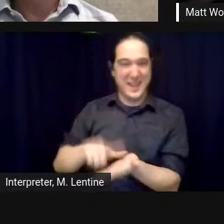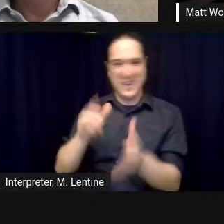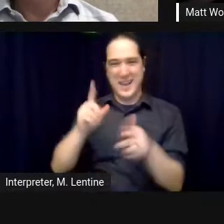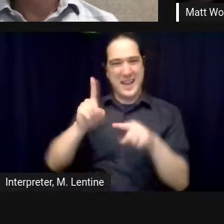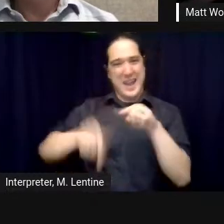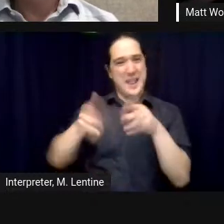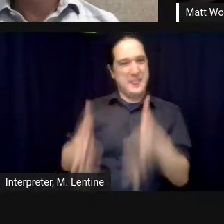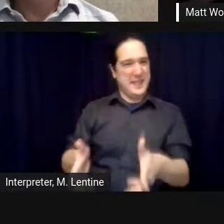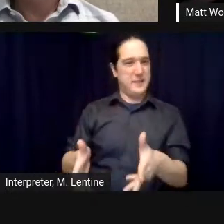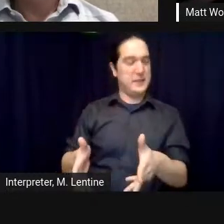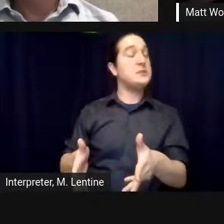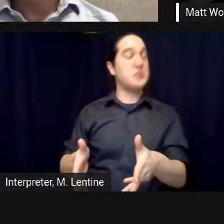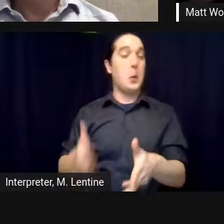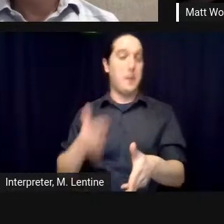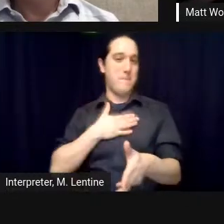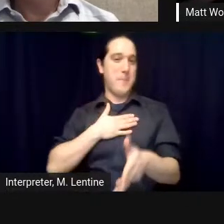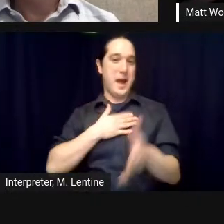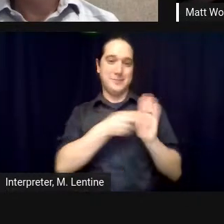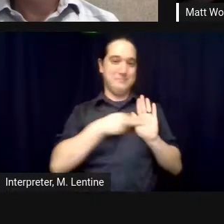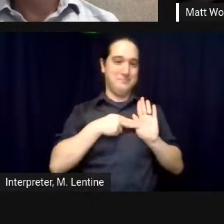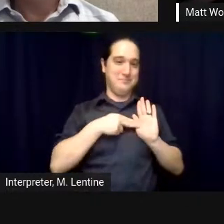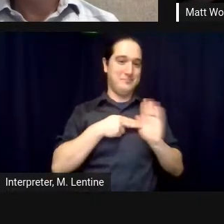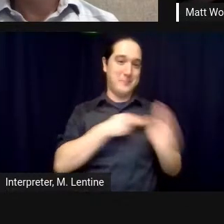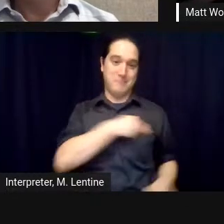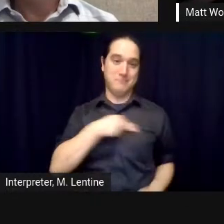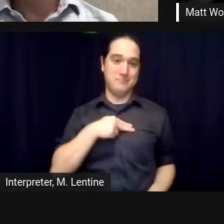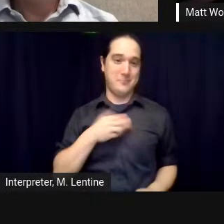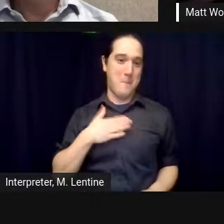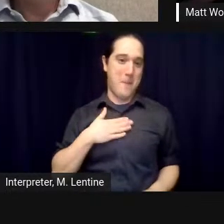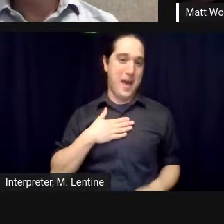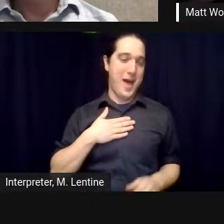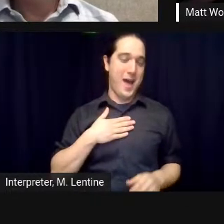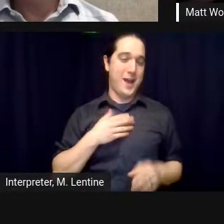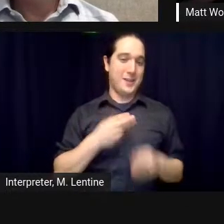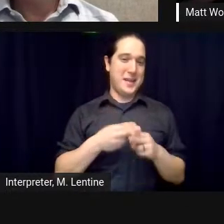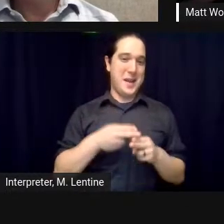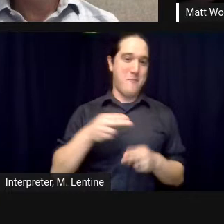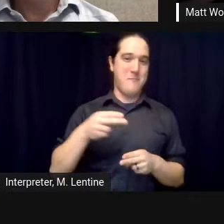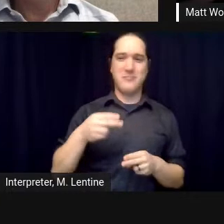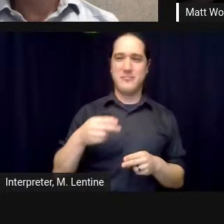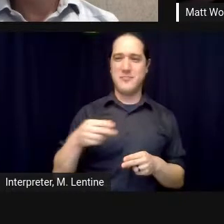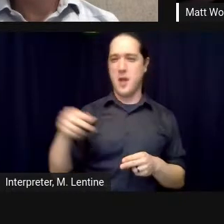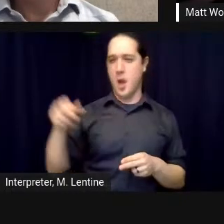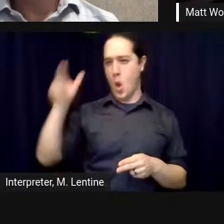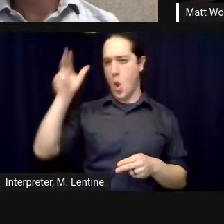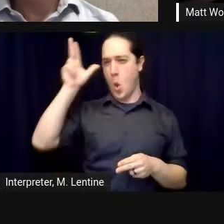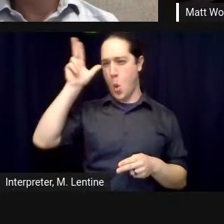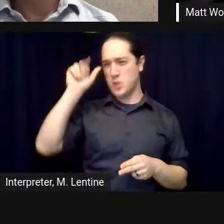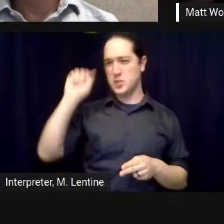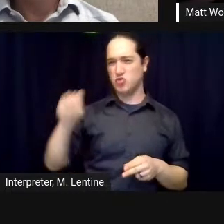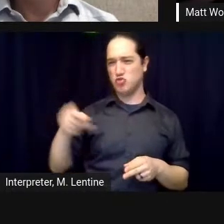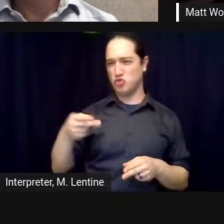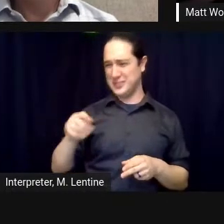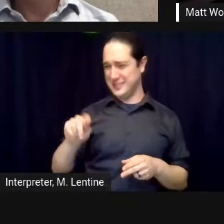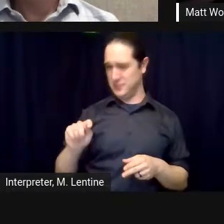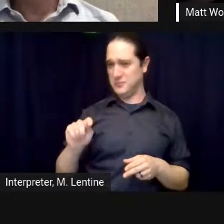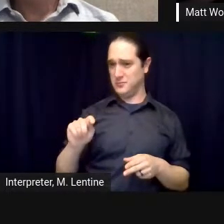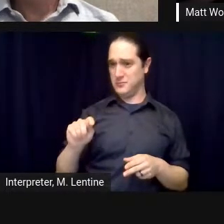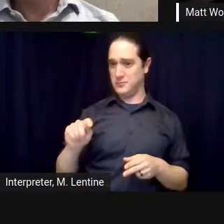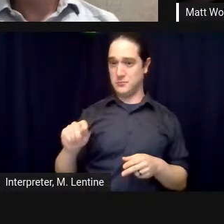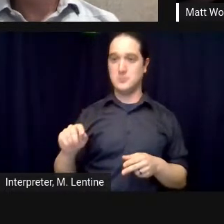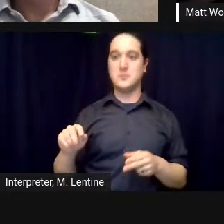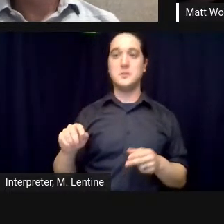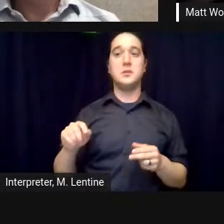from dartmouth that i was used to spouting bullshit which doesn't do any anyone any good but i was actually turning the